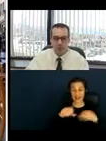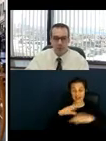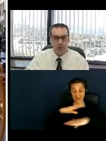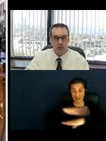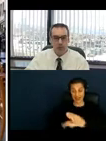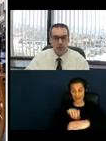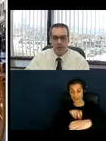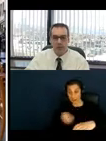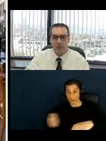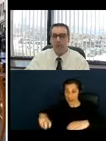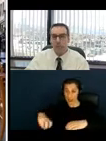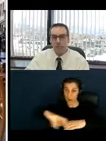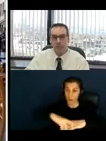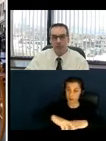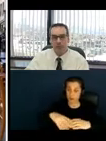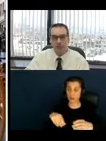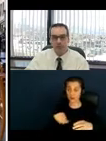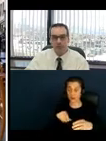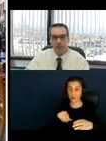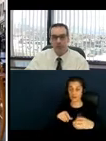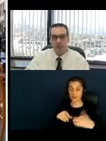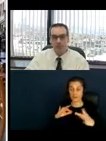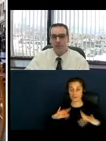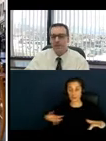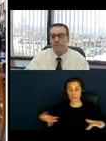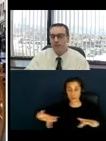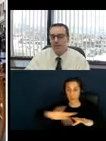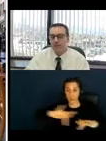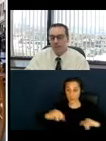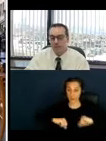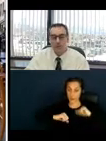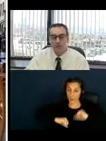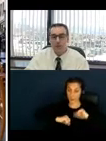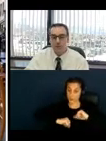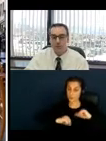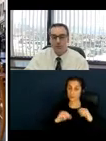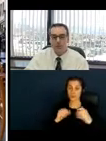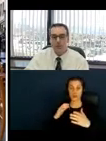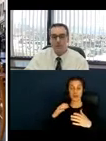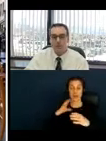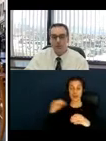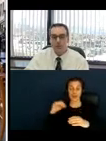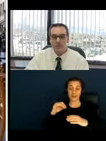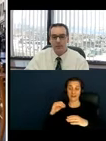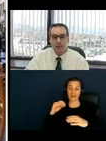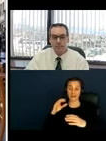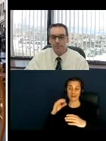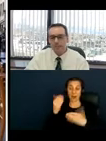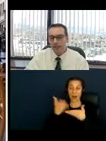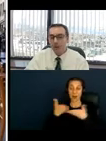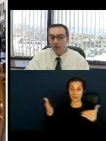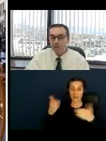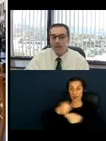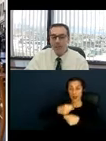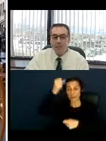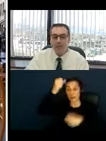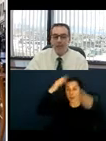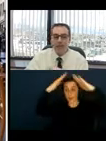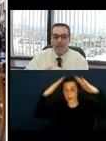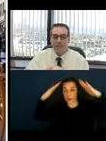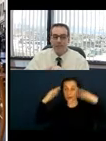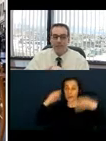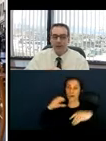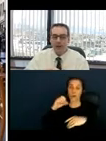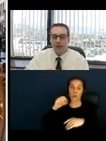sufficient turning along with the appropriate clearances? And is there protection from protruding objects? Like on sidewalk